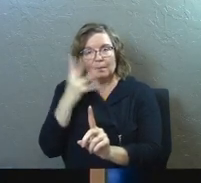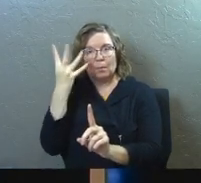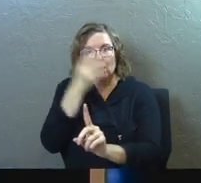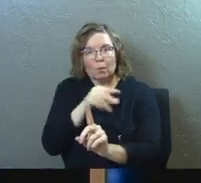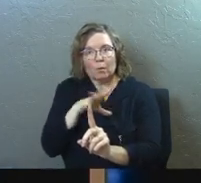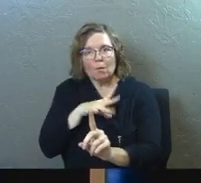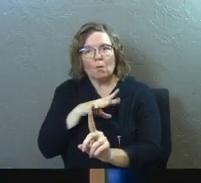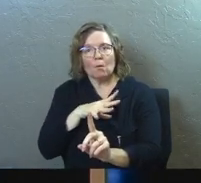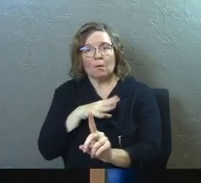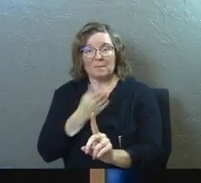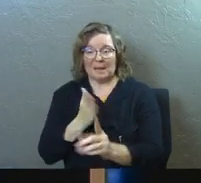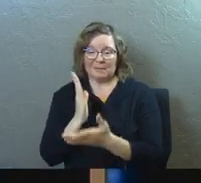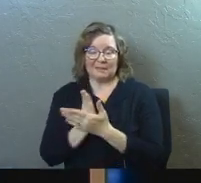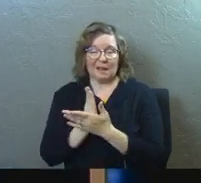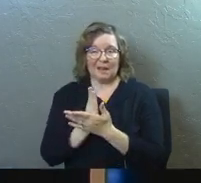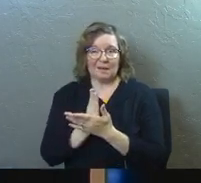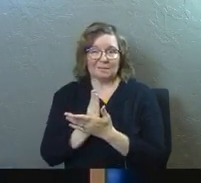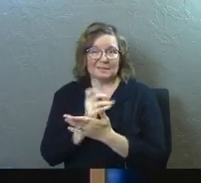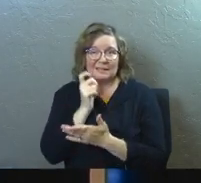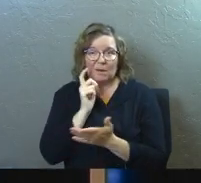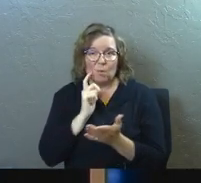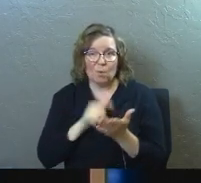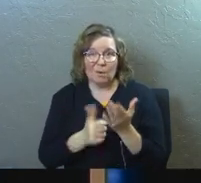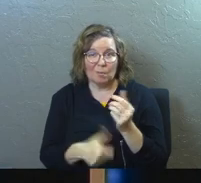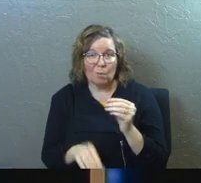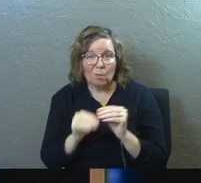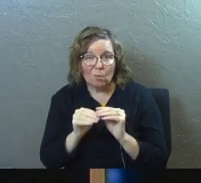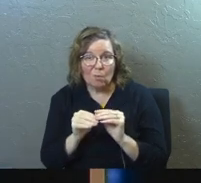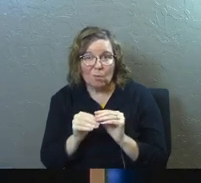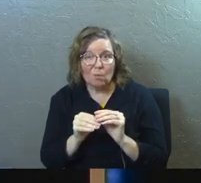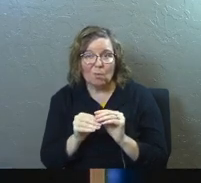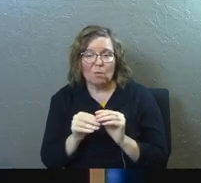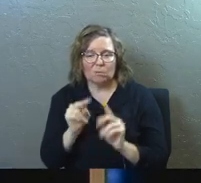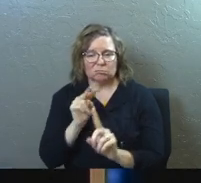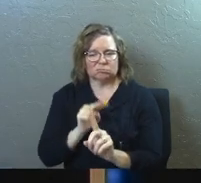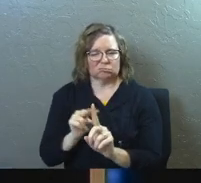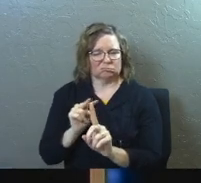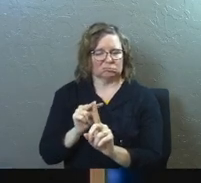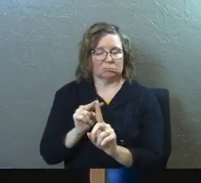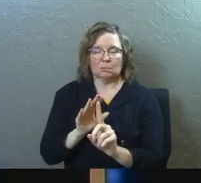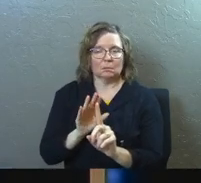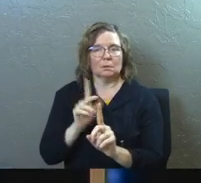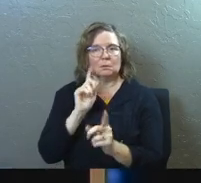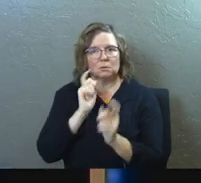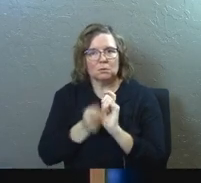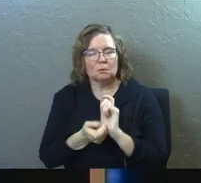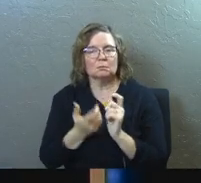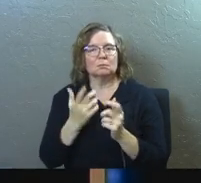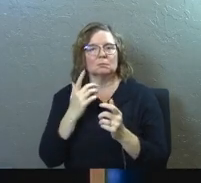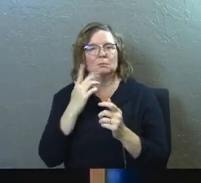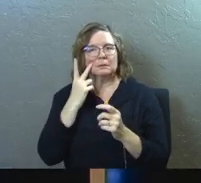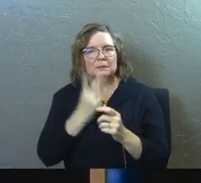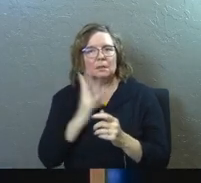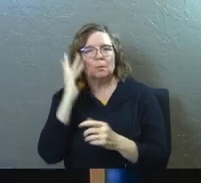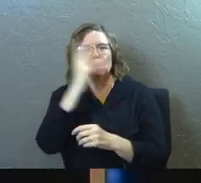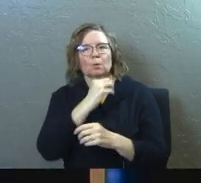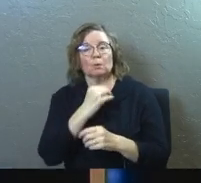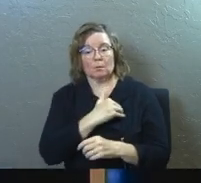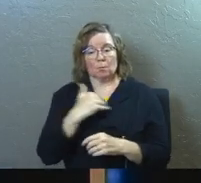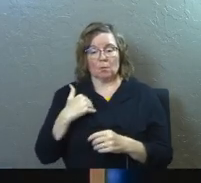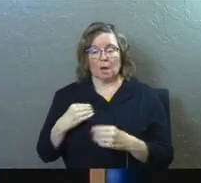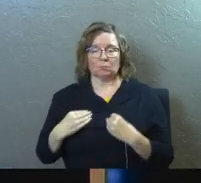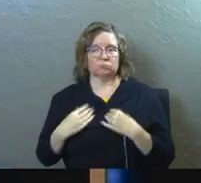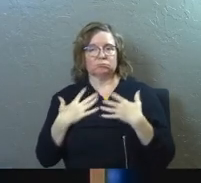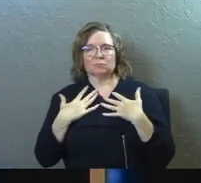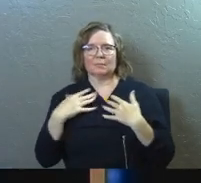Have you maybe stopped seeing her? Maybe. See her again. Let her breasts fill you at all times with